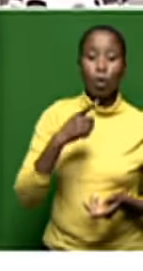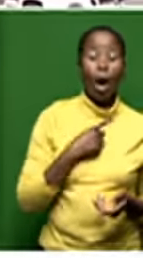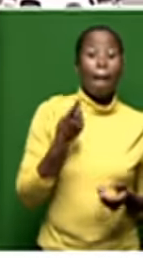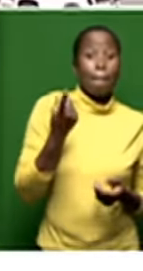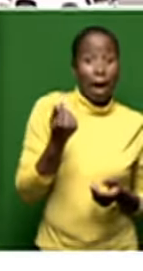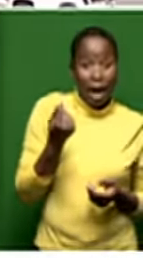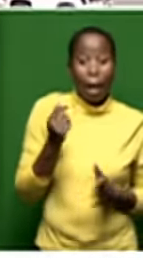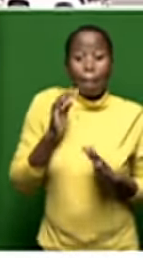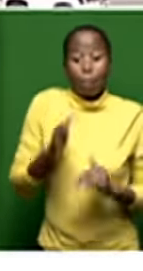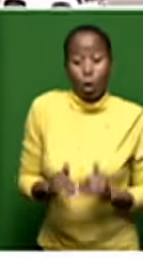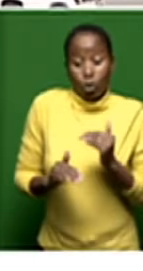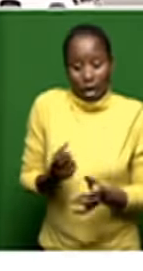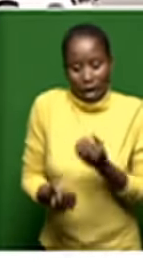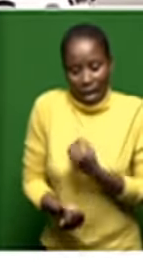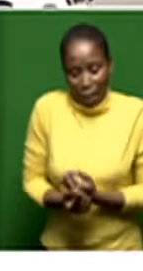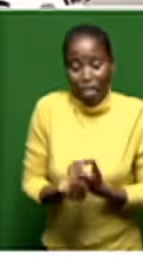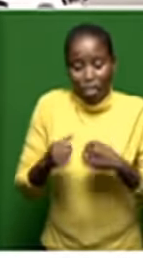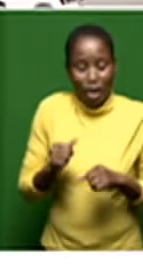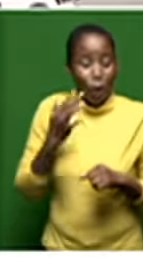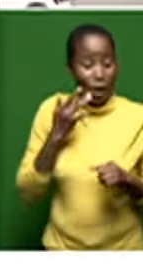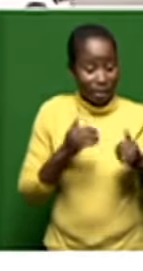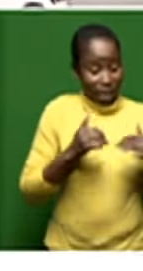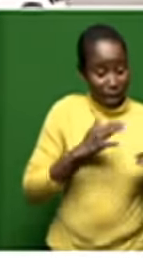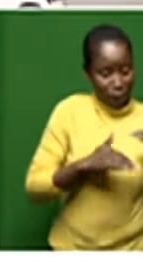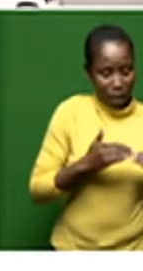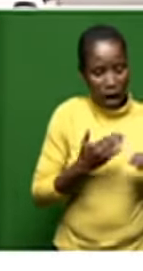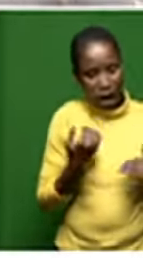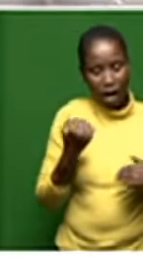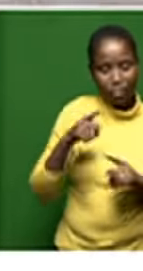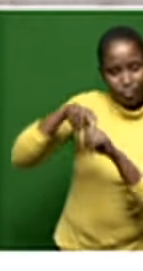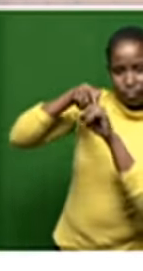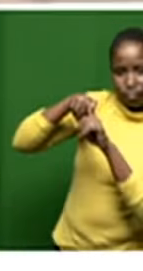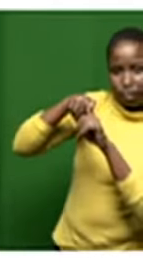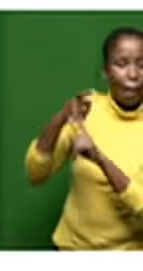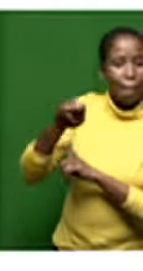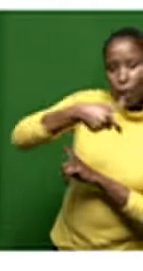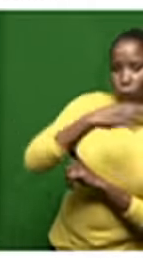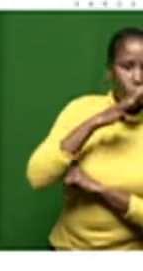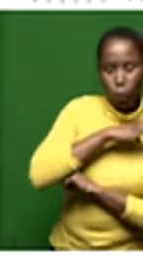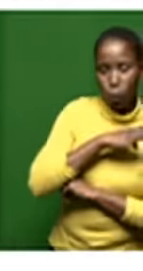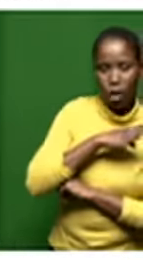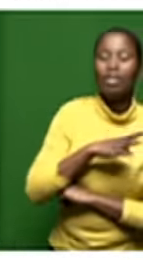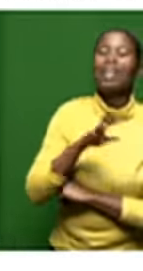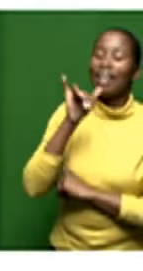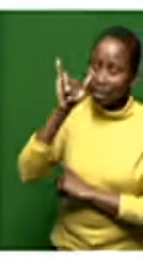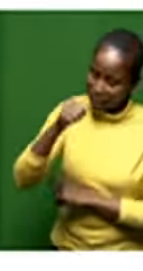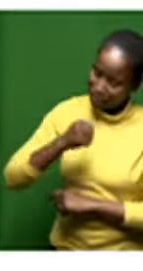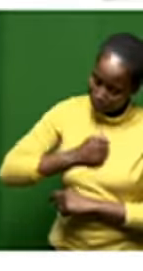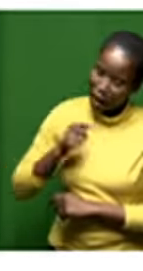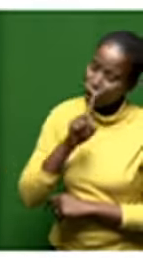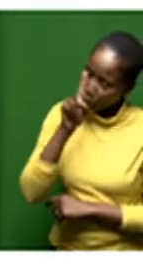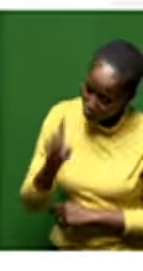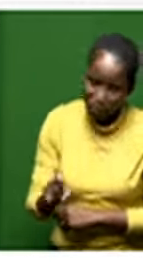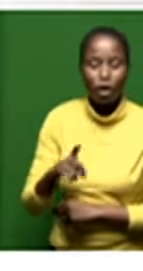transferred but when we started the business rescue it had not been transferred that's my question why was that money